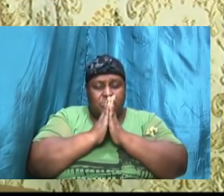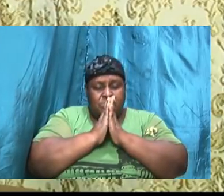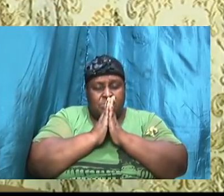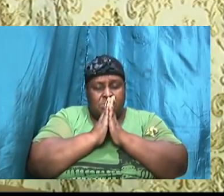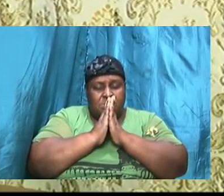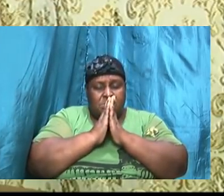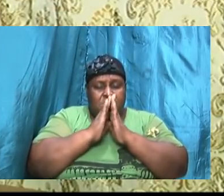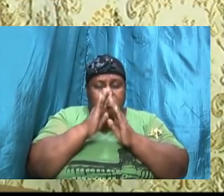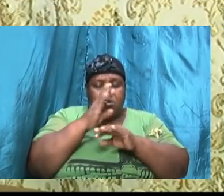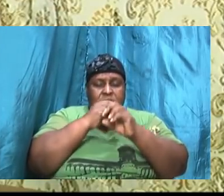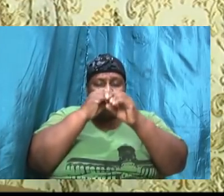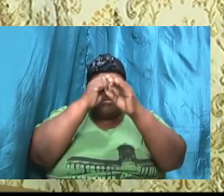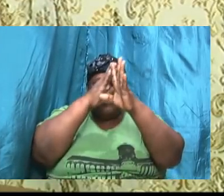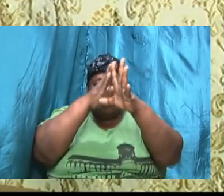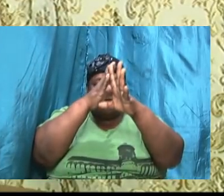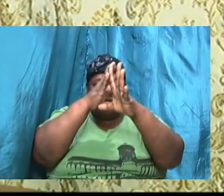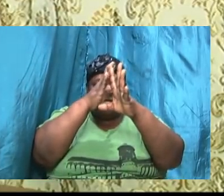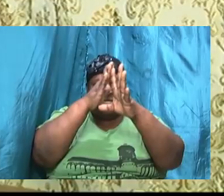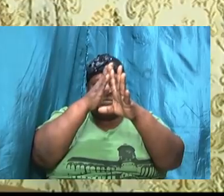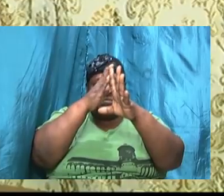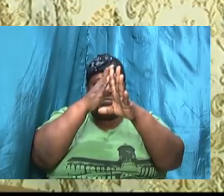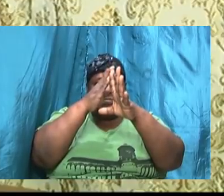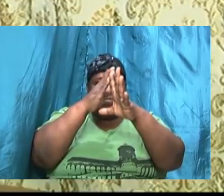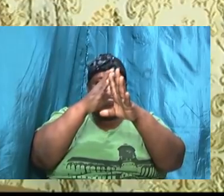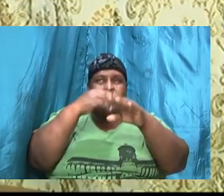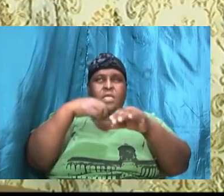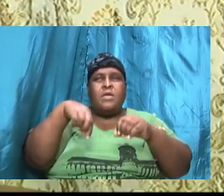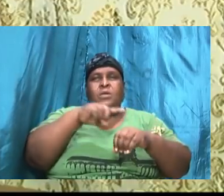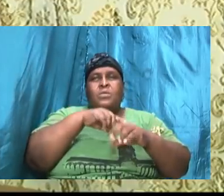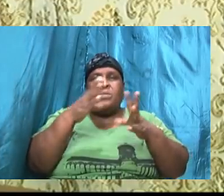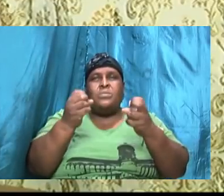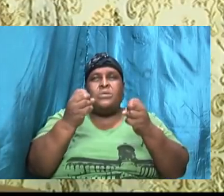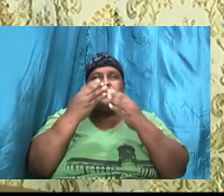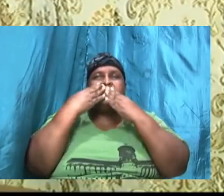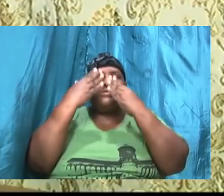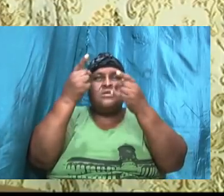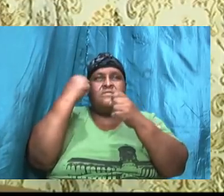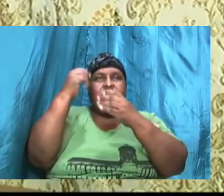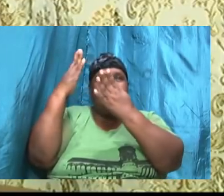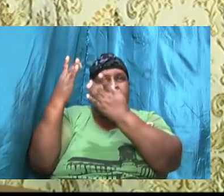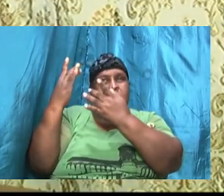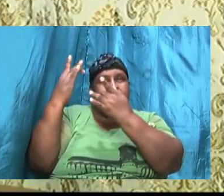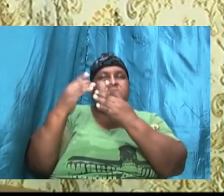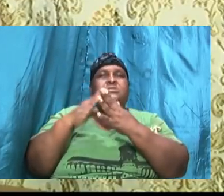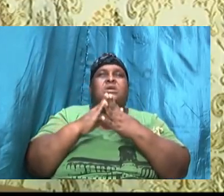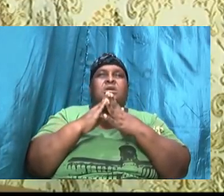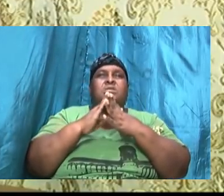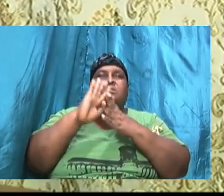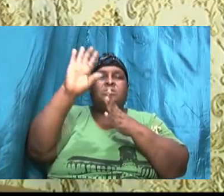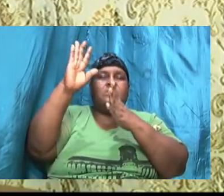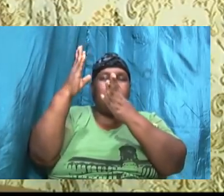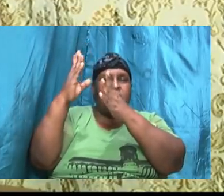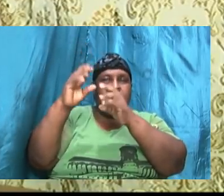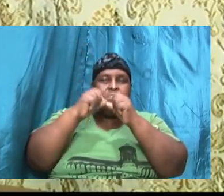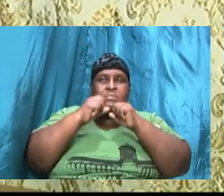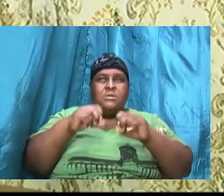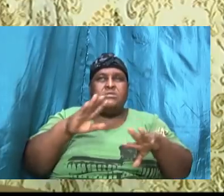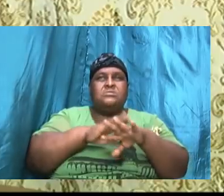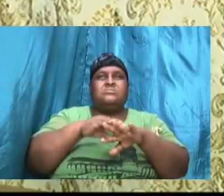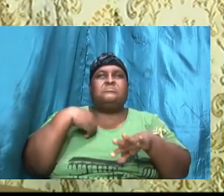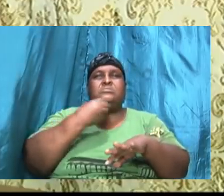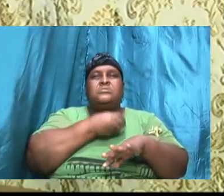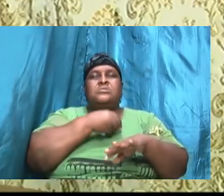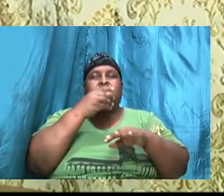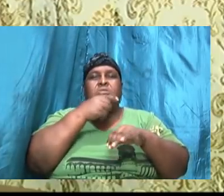as I pray. Father, we want to thank you again for your mercies, and we want to thank you for your blessings upon our lives. We